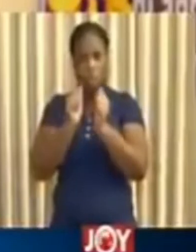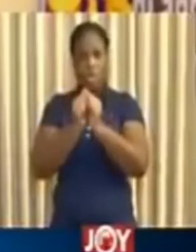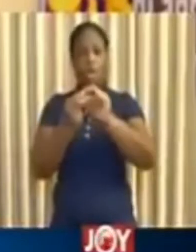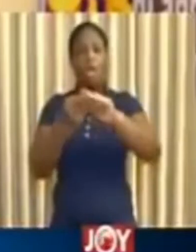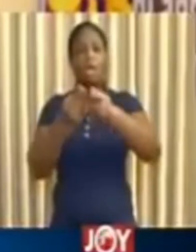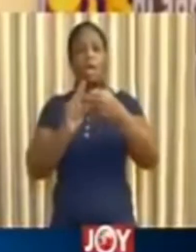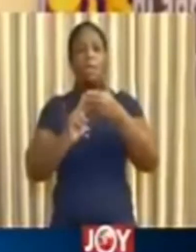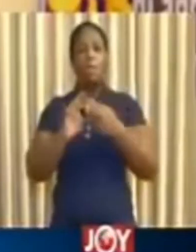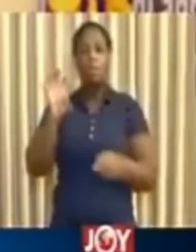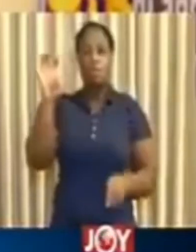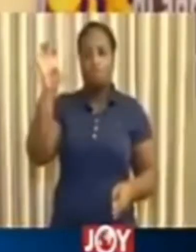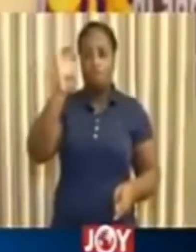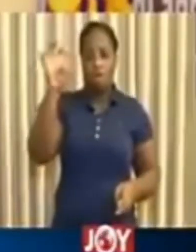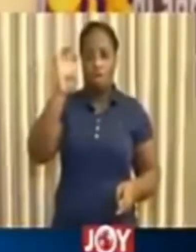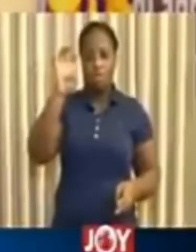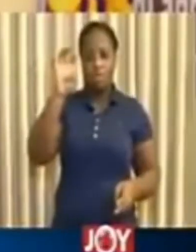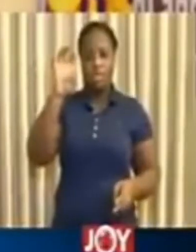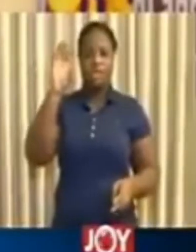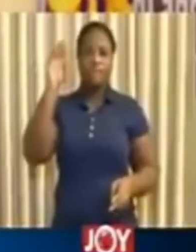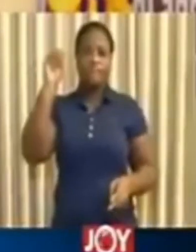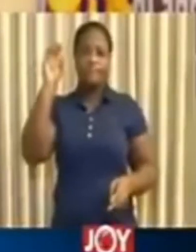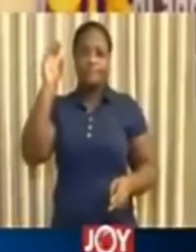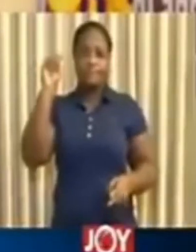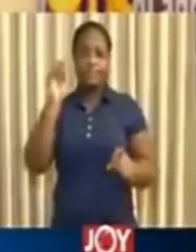of 450 teams.